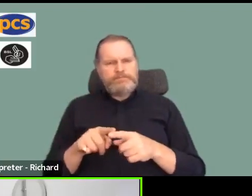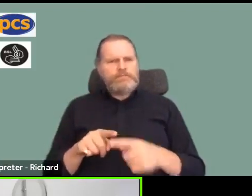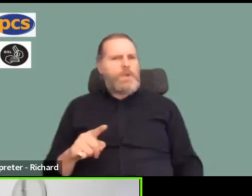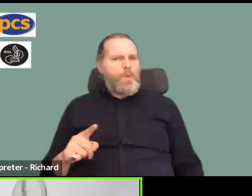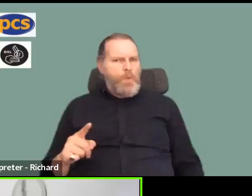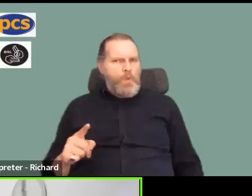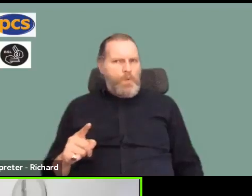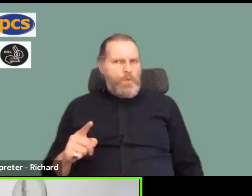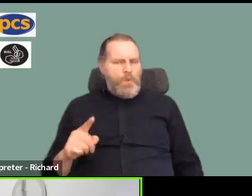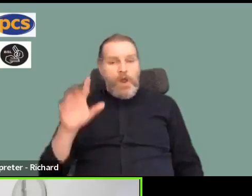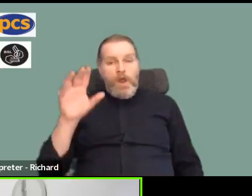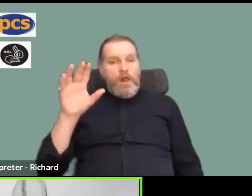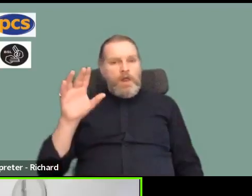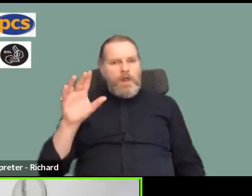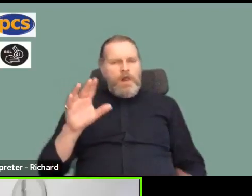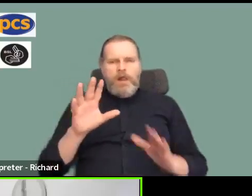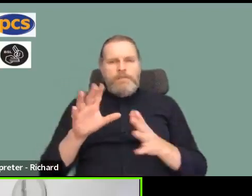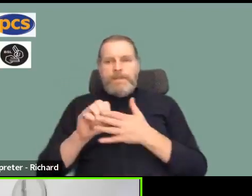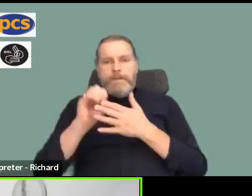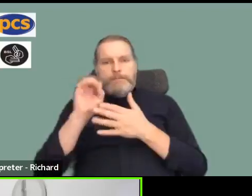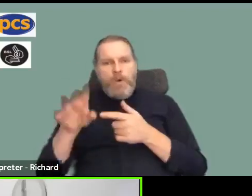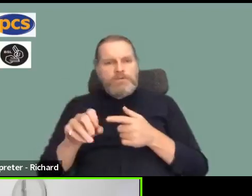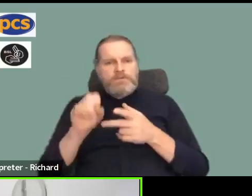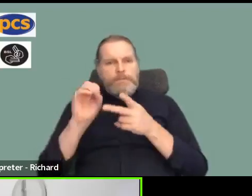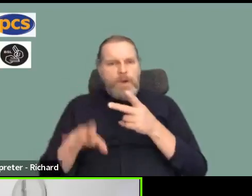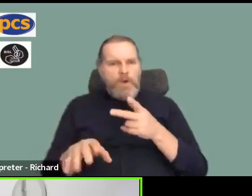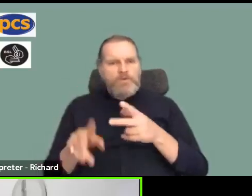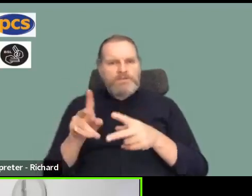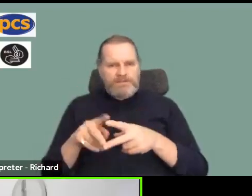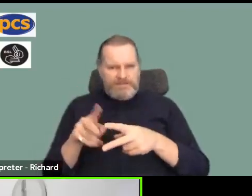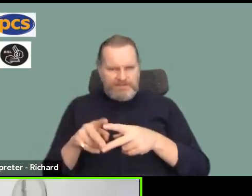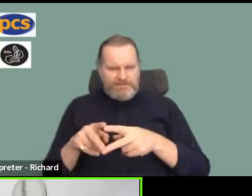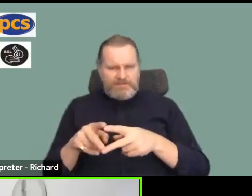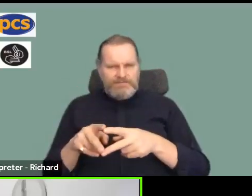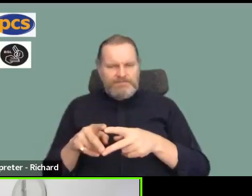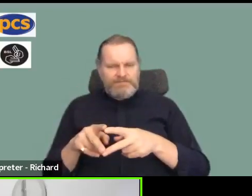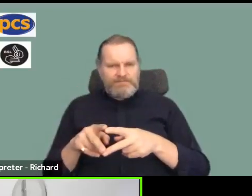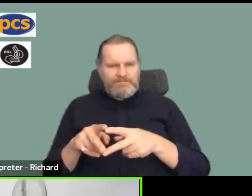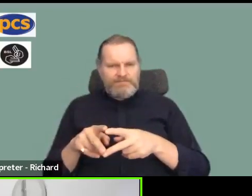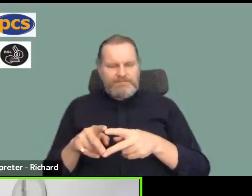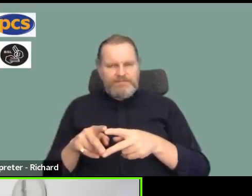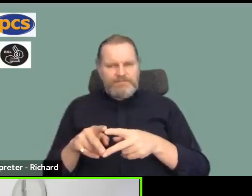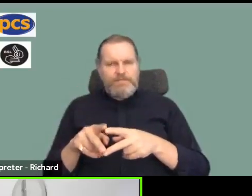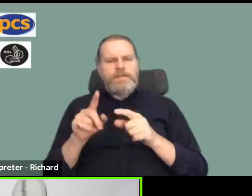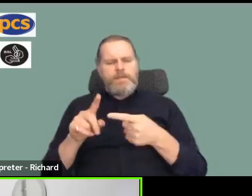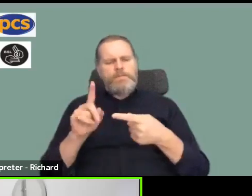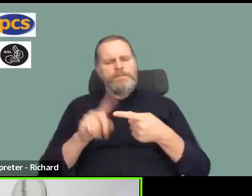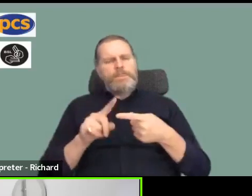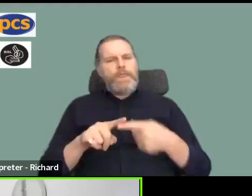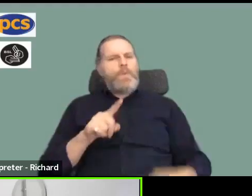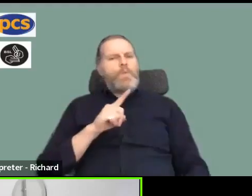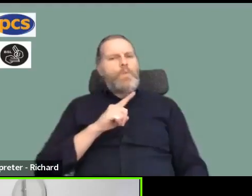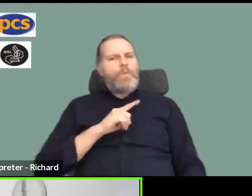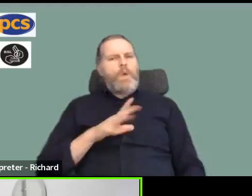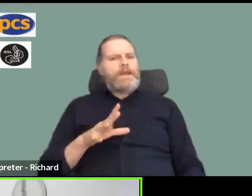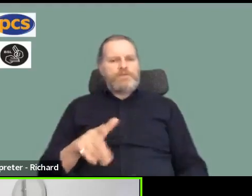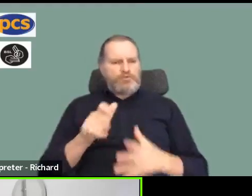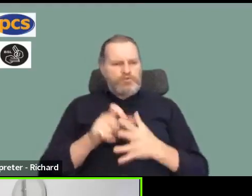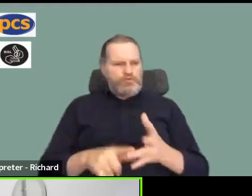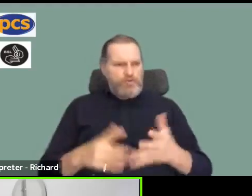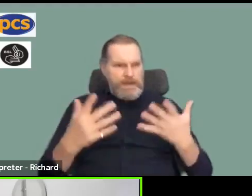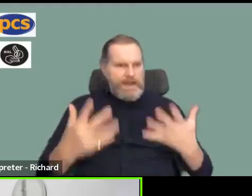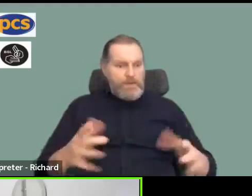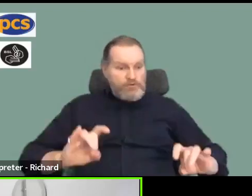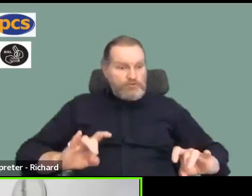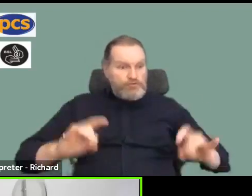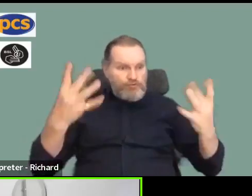– it may be, Michael, that you posted this before Mark covered this in some detail, but why are we not doing something now? Strike